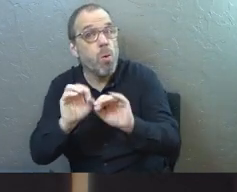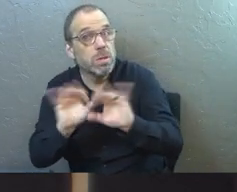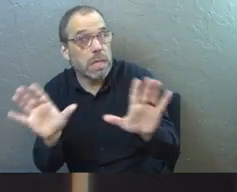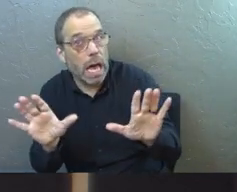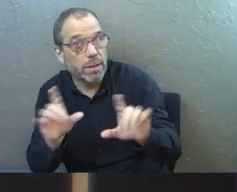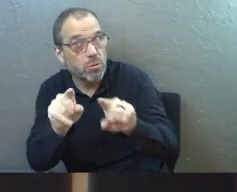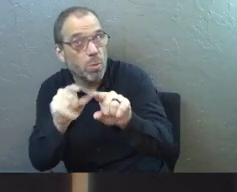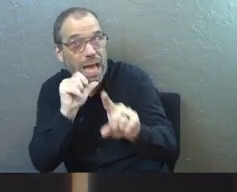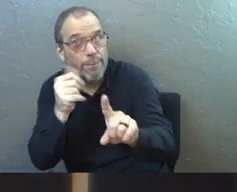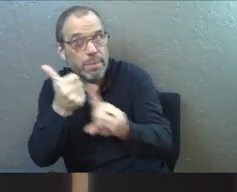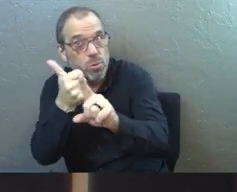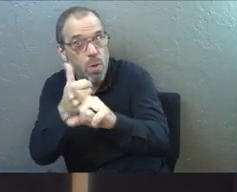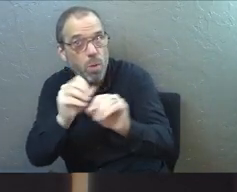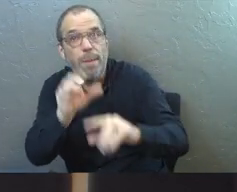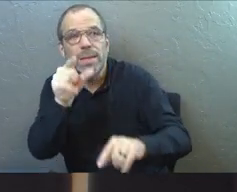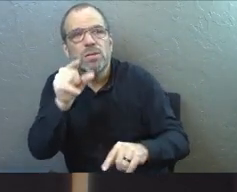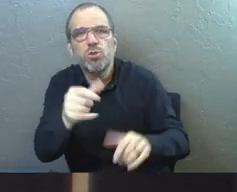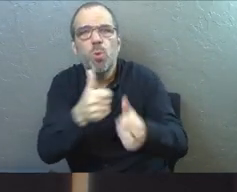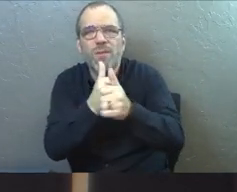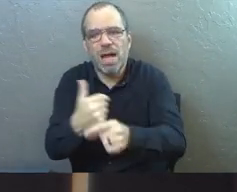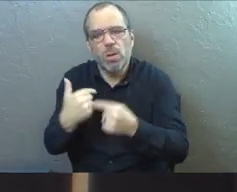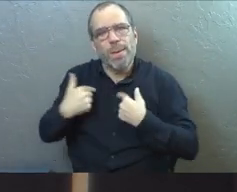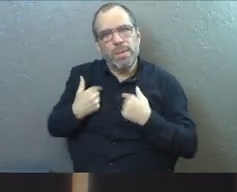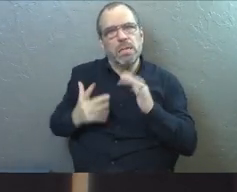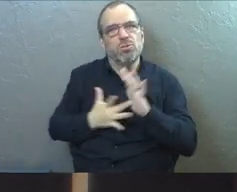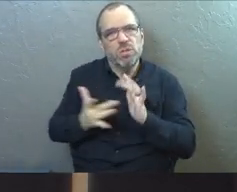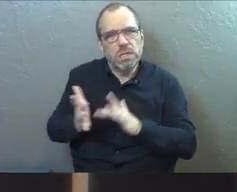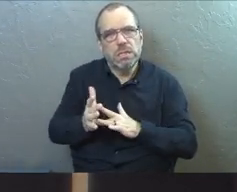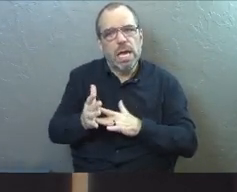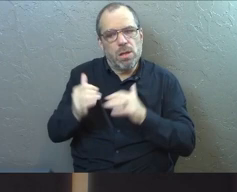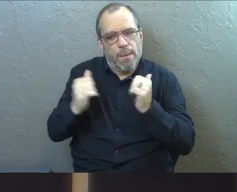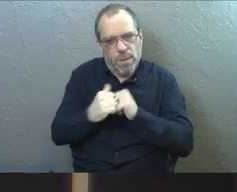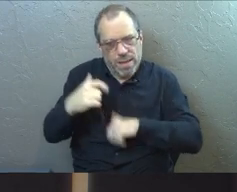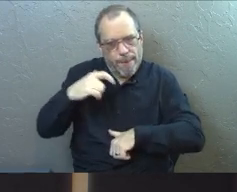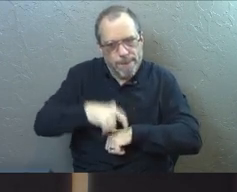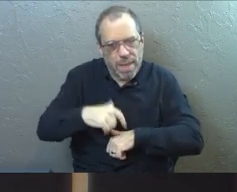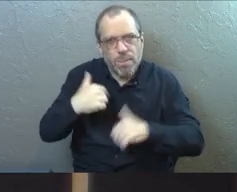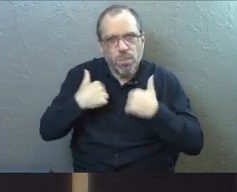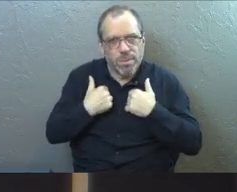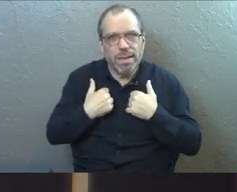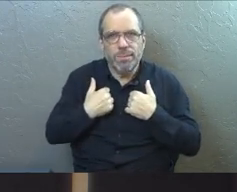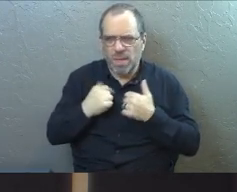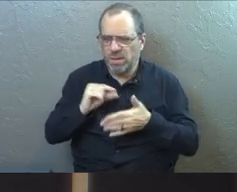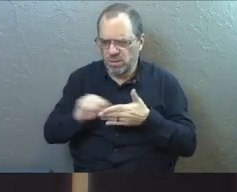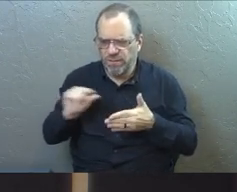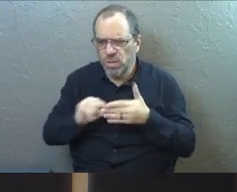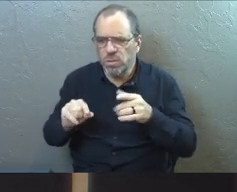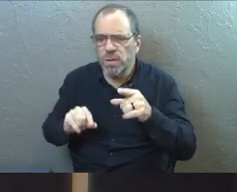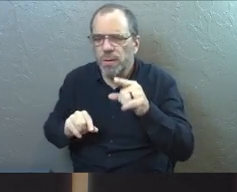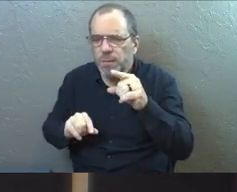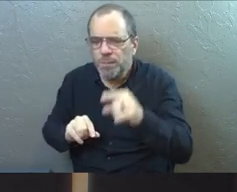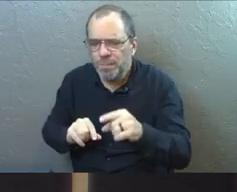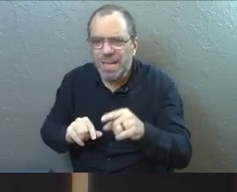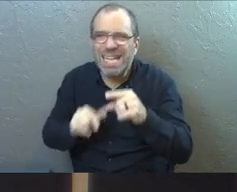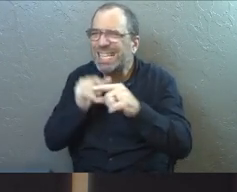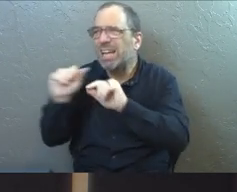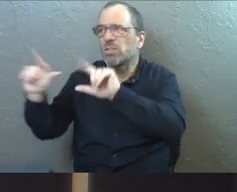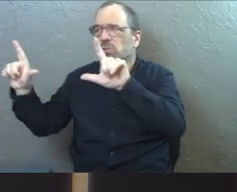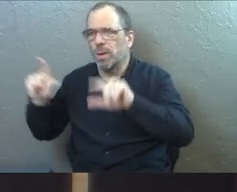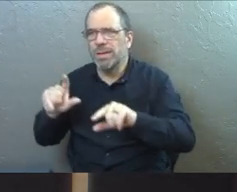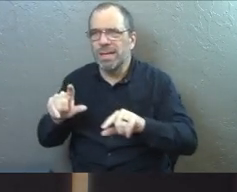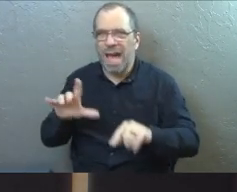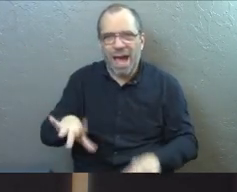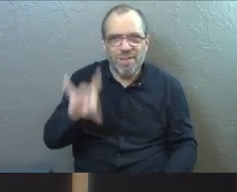not because you're so great, but because you are following me, and you spent time with me. And I've got another verse for us. It's not on the screens,